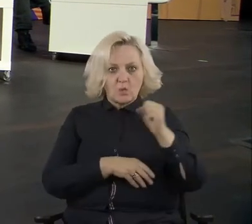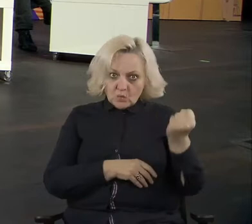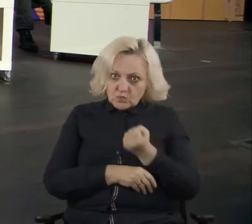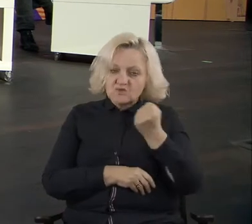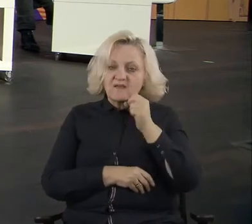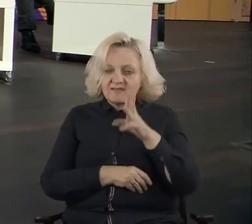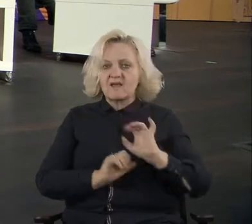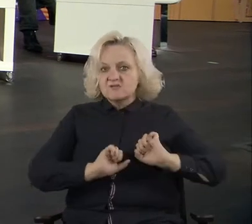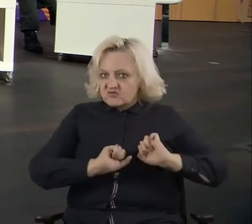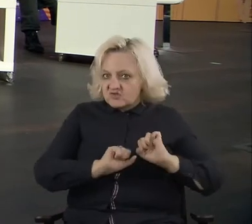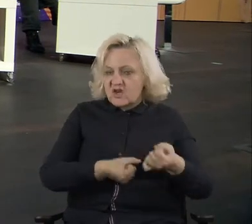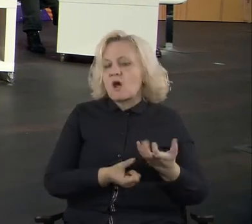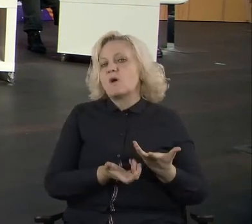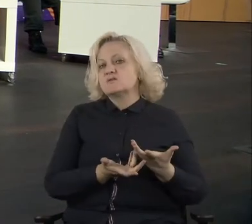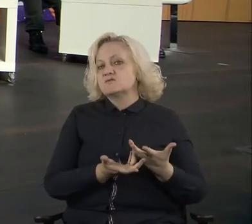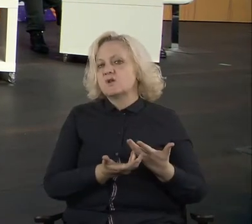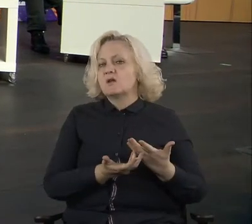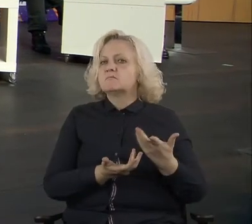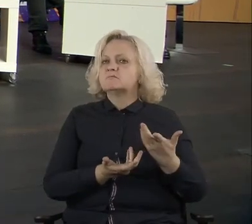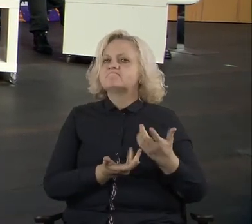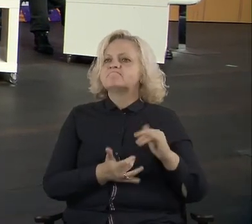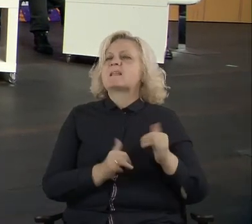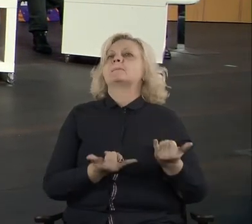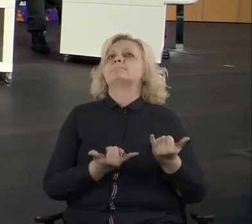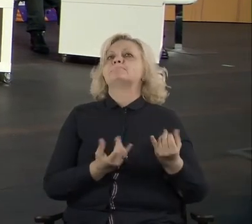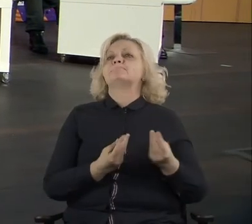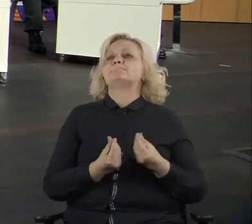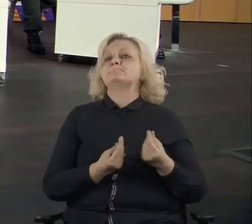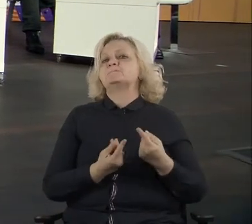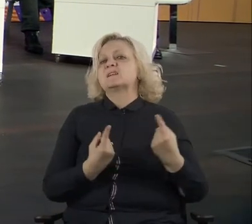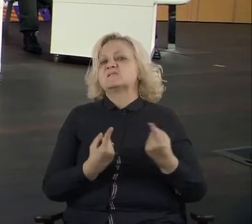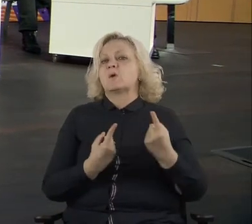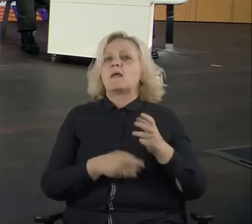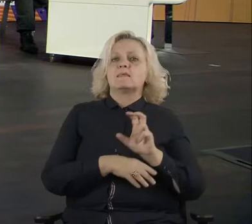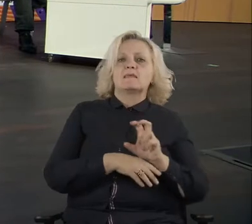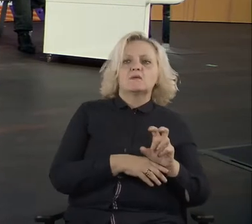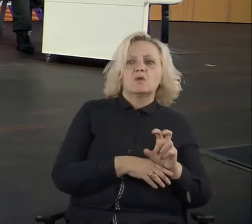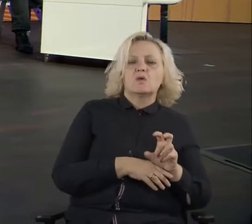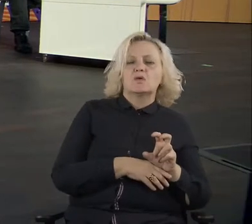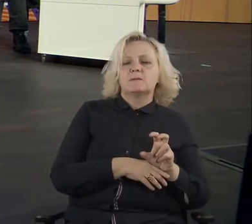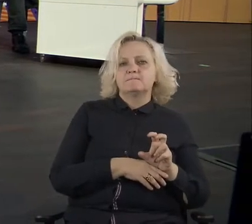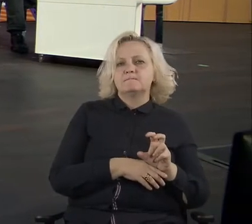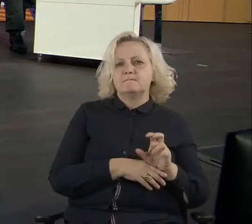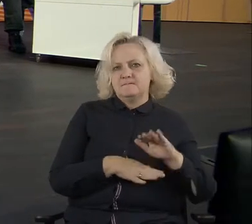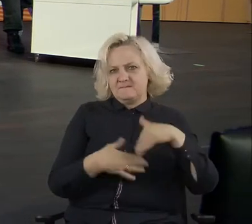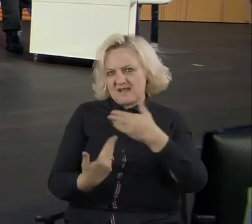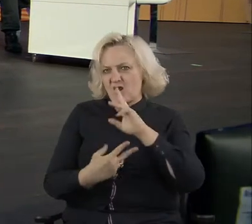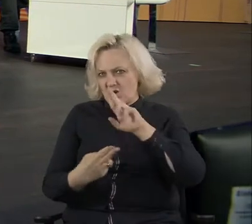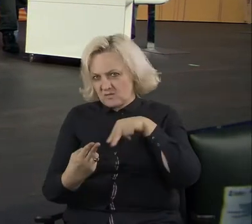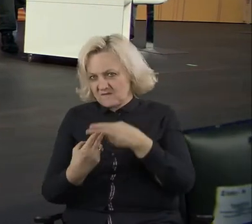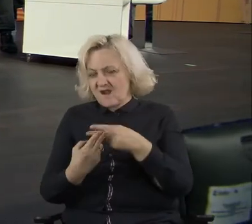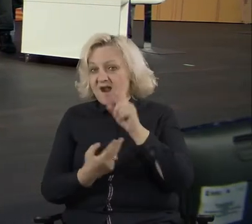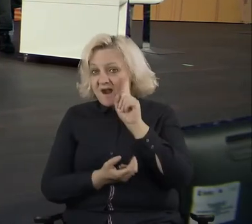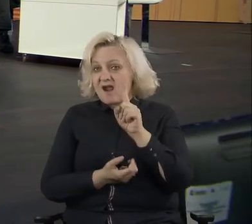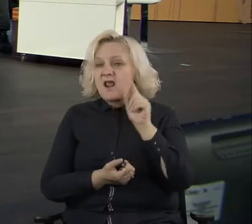technology is giving a solution to a problem, but it's rather also be a subject of the civic technology.